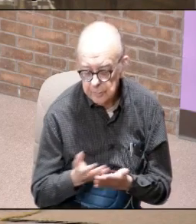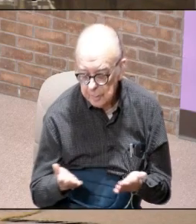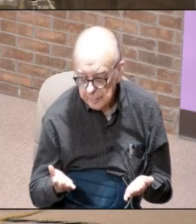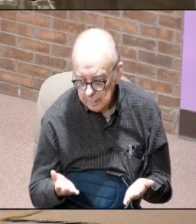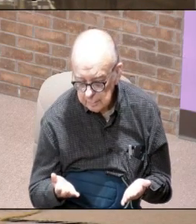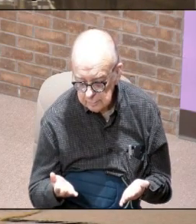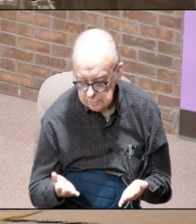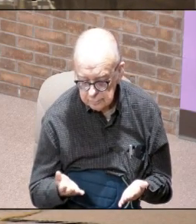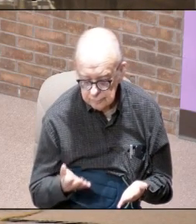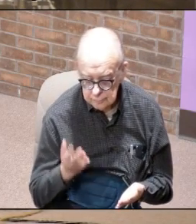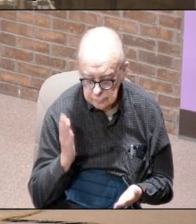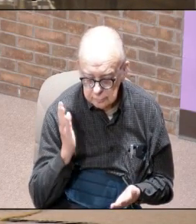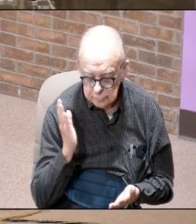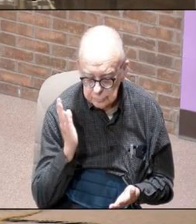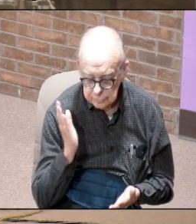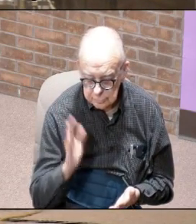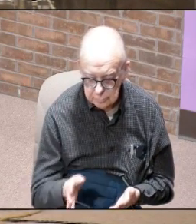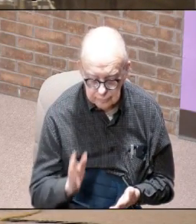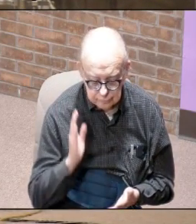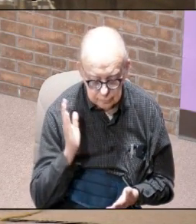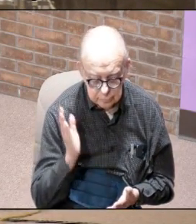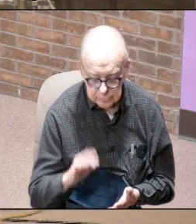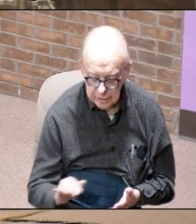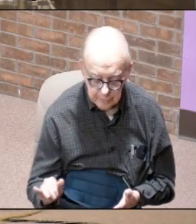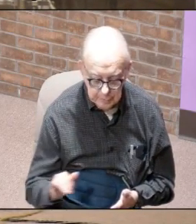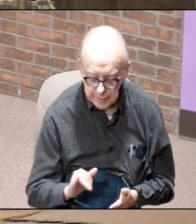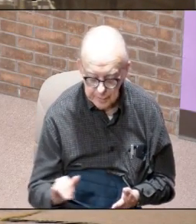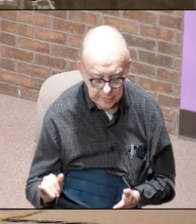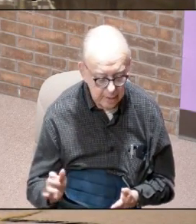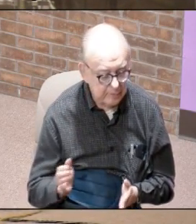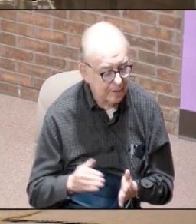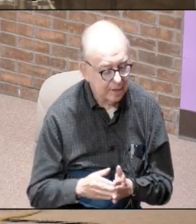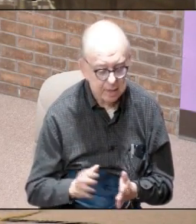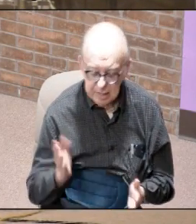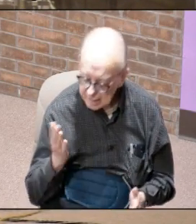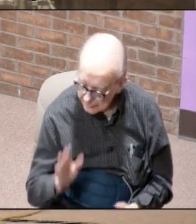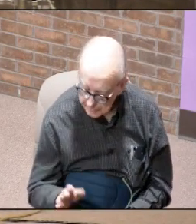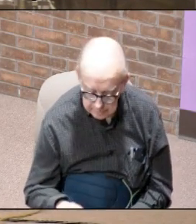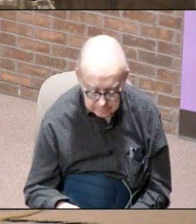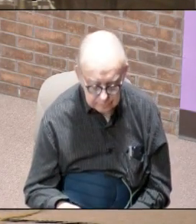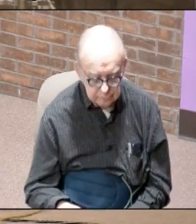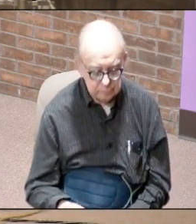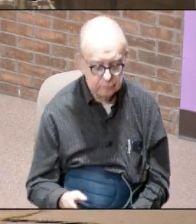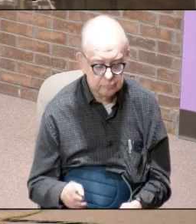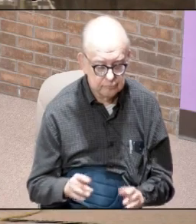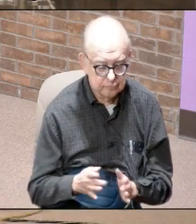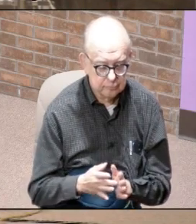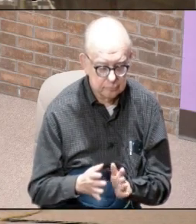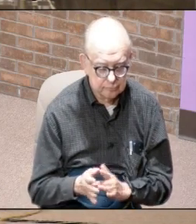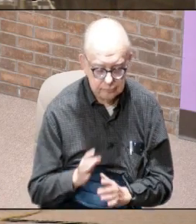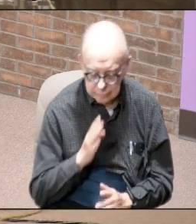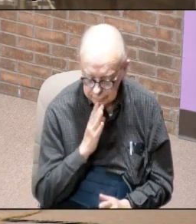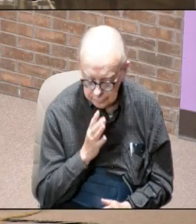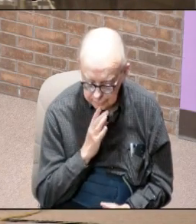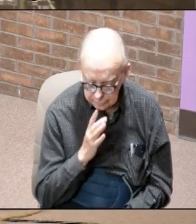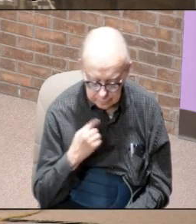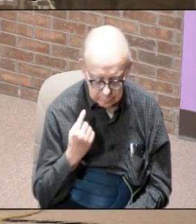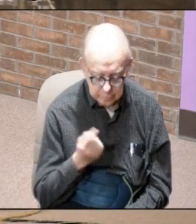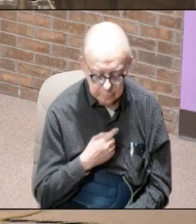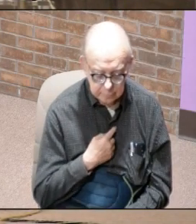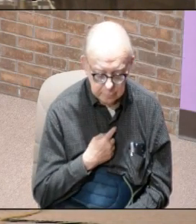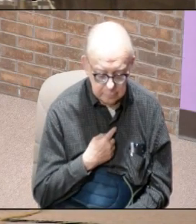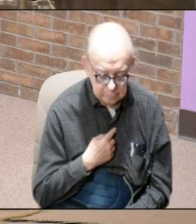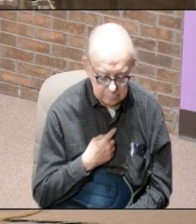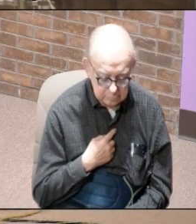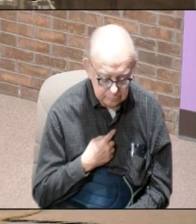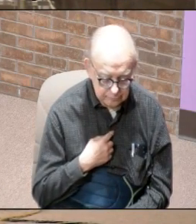and you will never ever be the same again and when Jesus speaks to us ladies